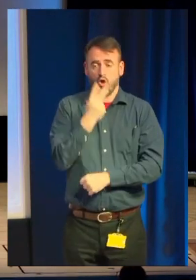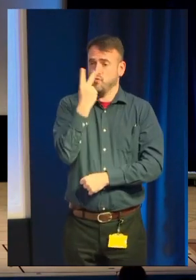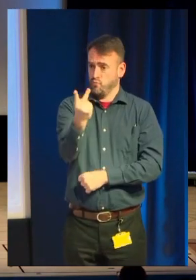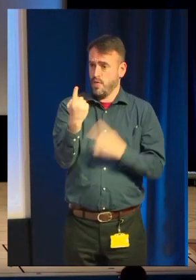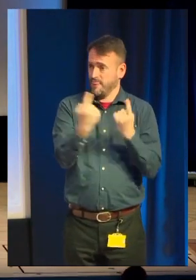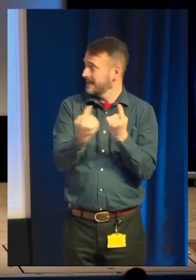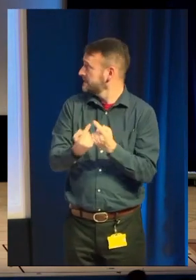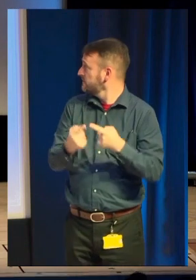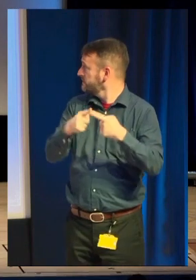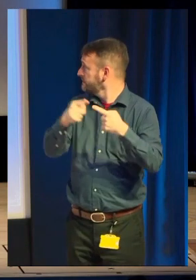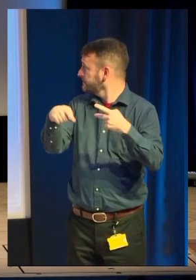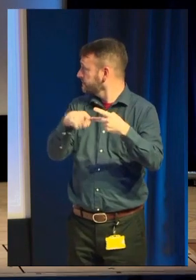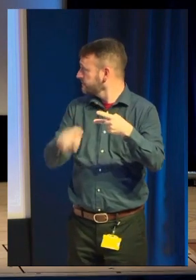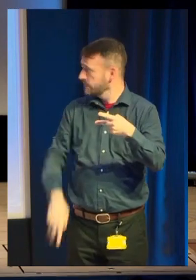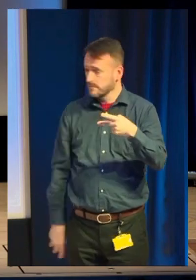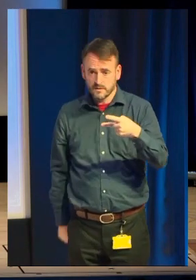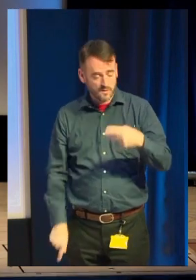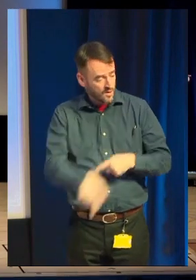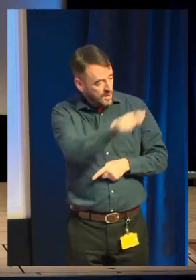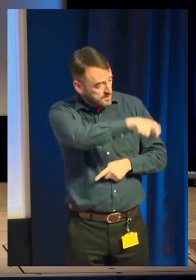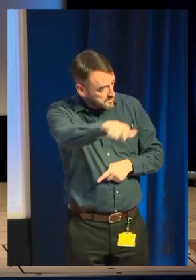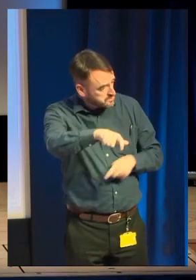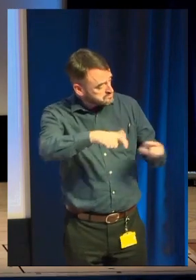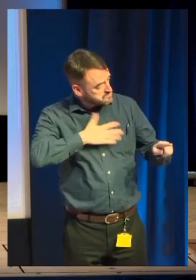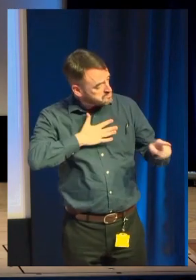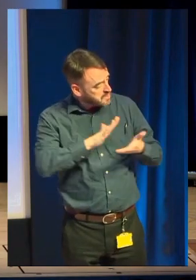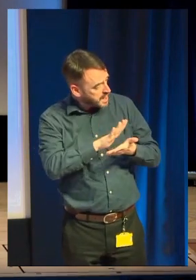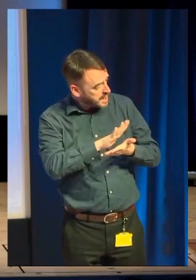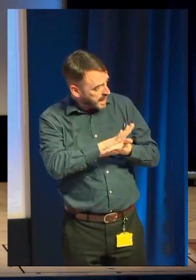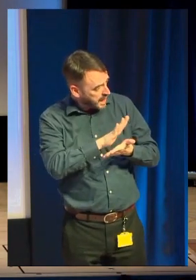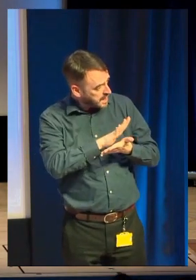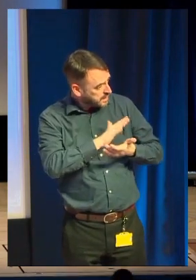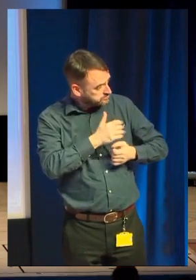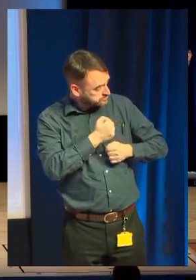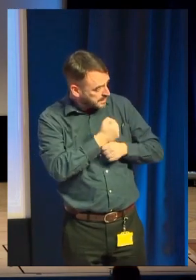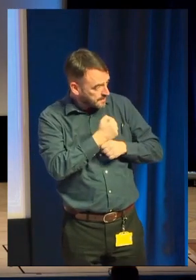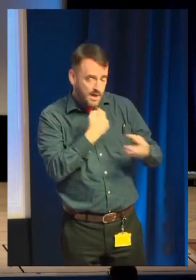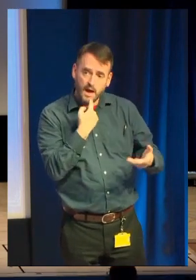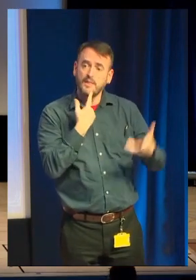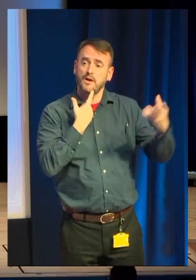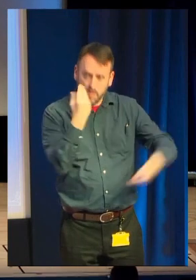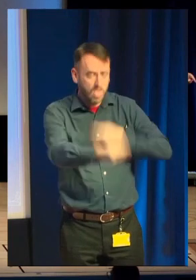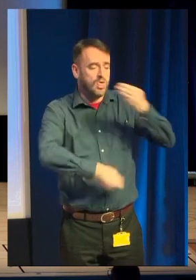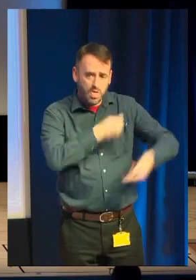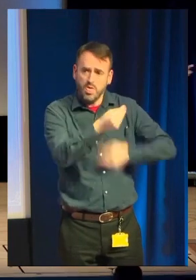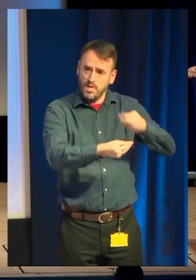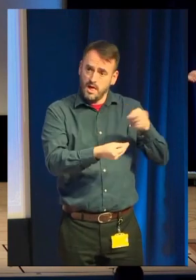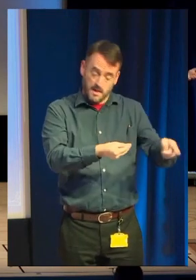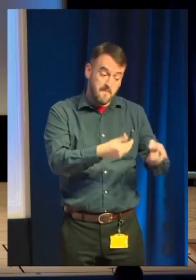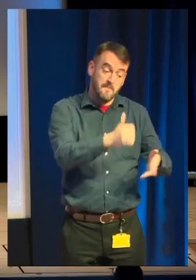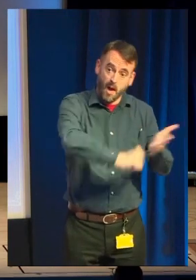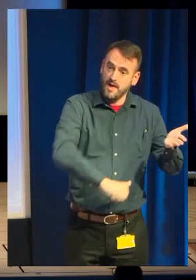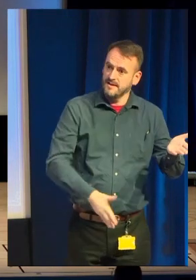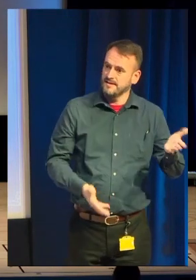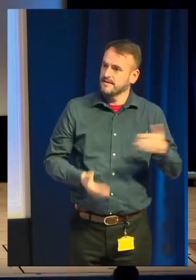Find the people who will like your stuff and talk to them until they buy your thing. Ideally, for me with Sunless